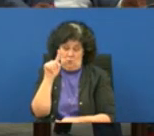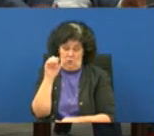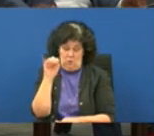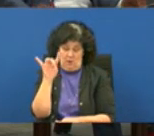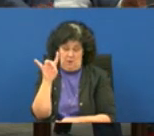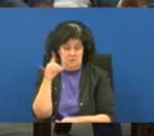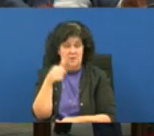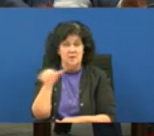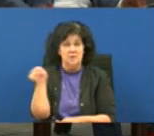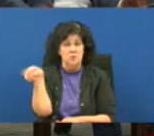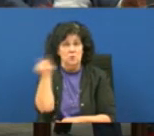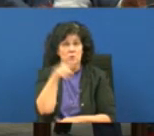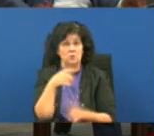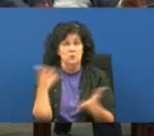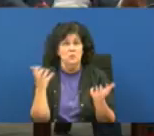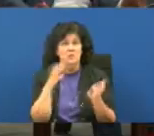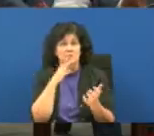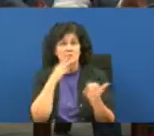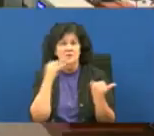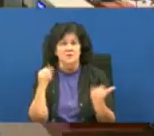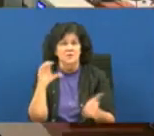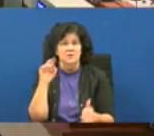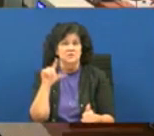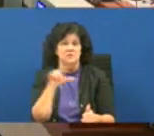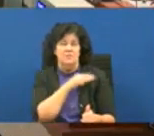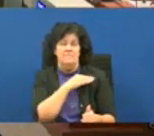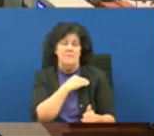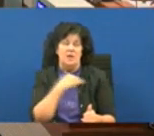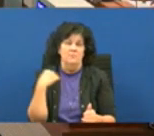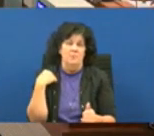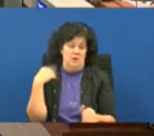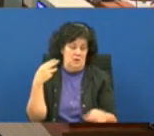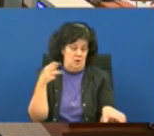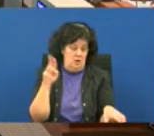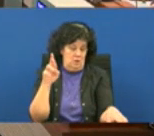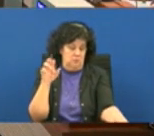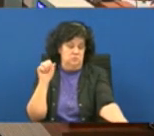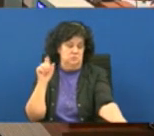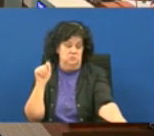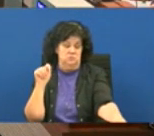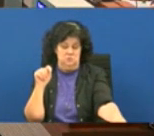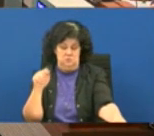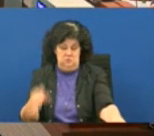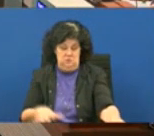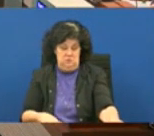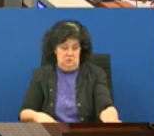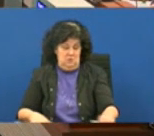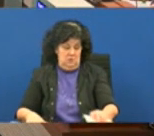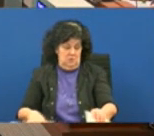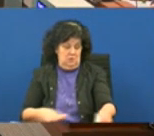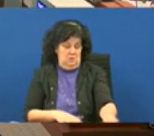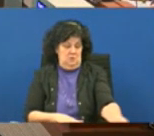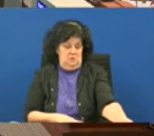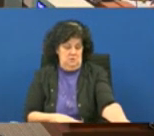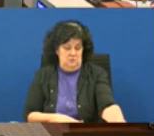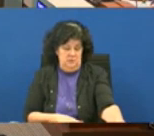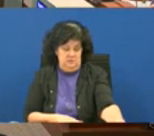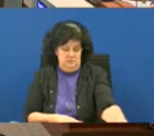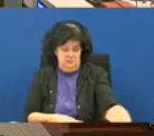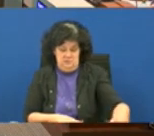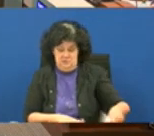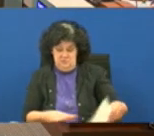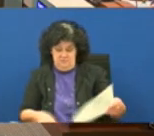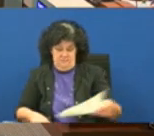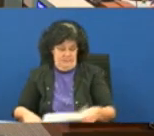wishing to speak on item 108 when i go to council members council member hurst hey so uh i was a person that beat the